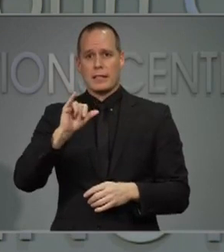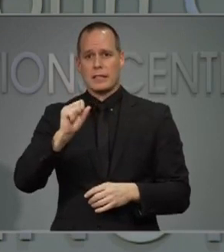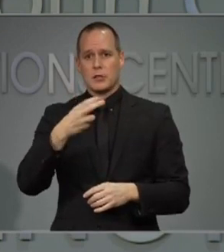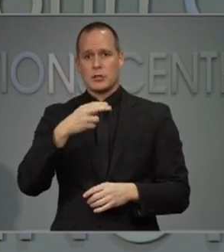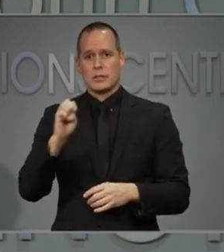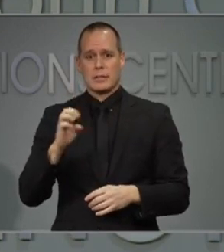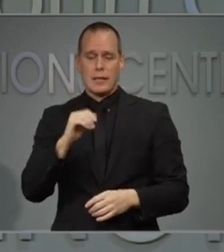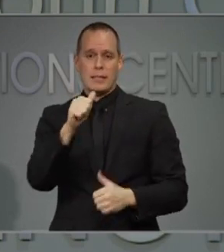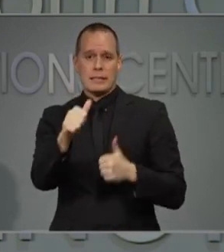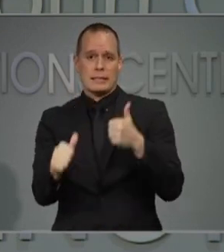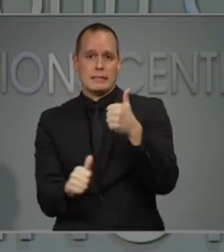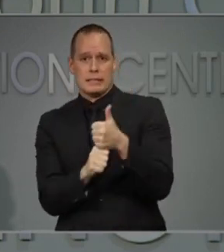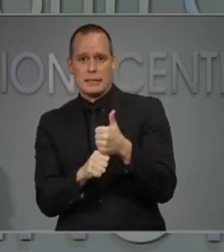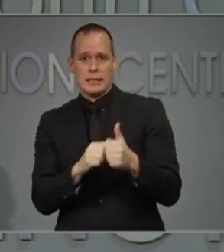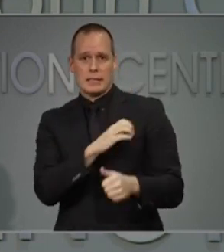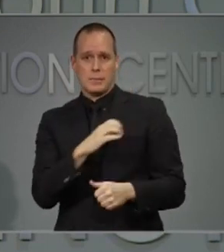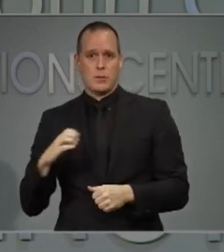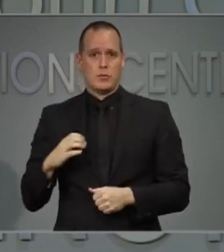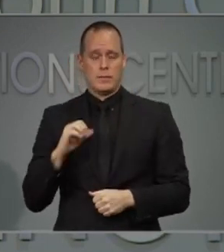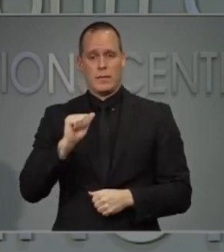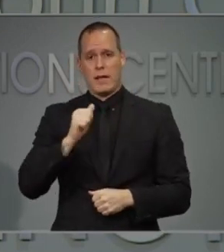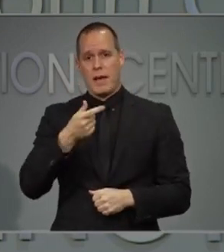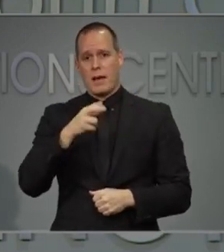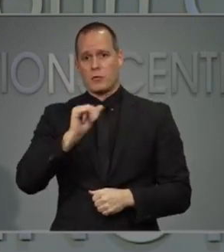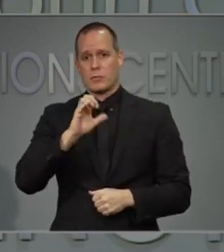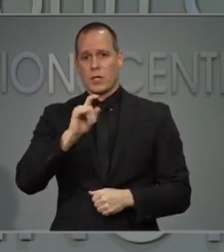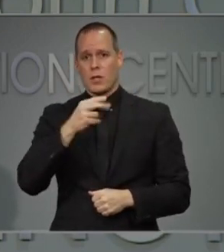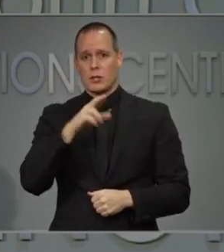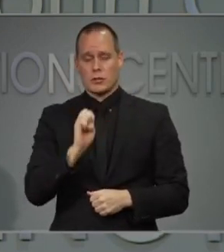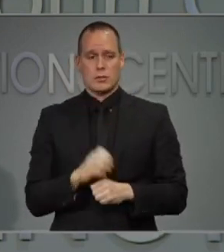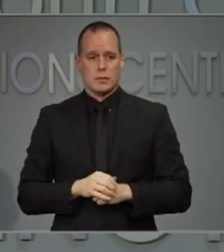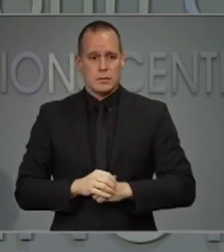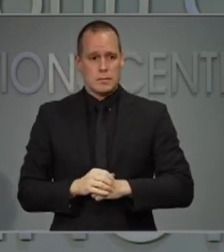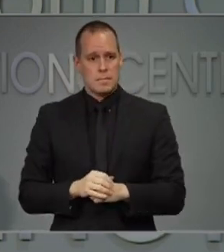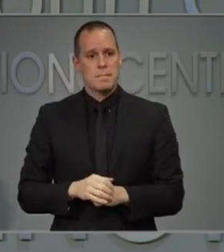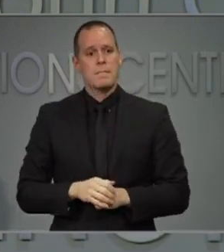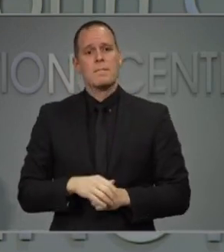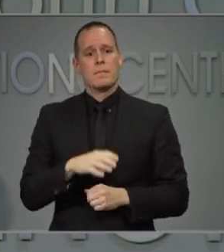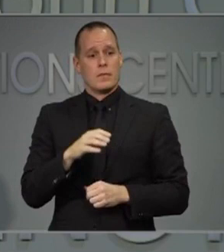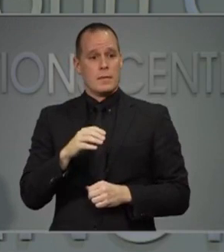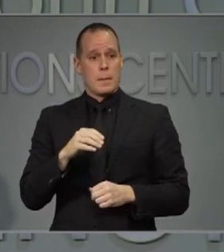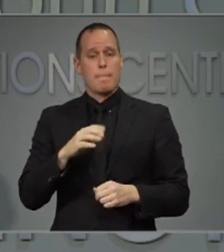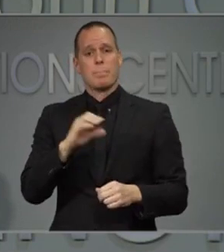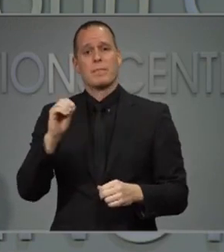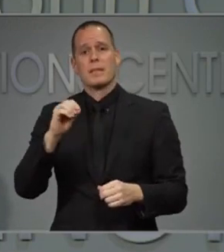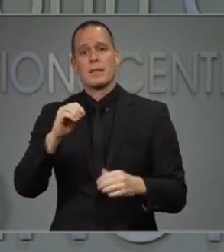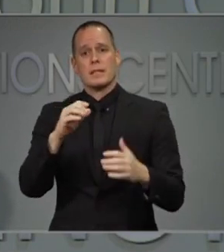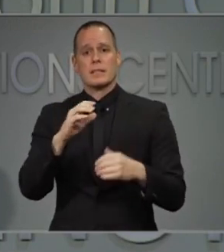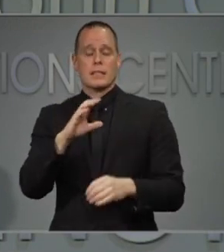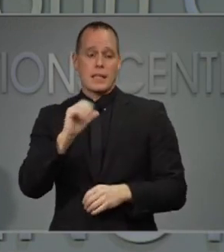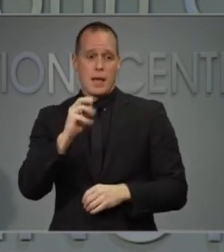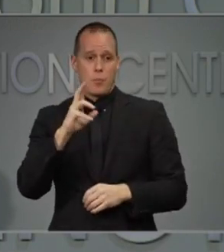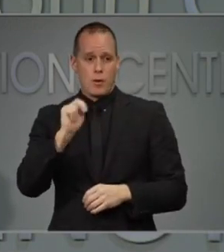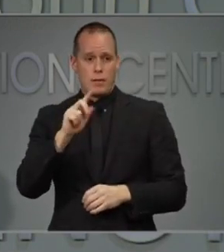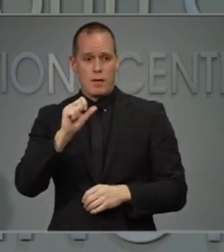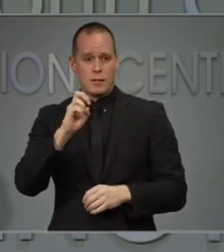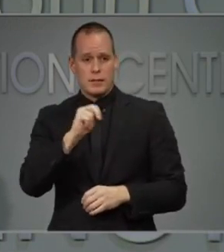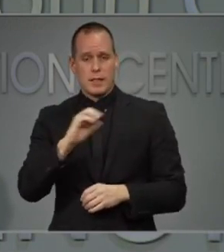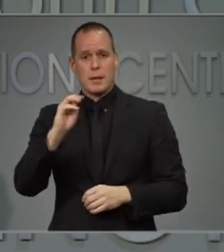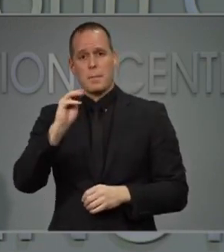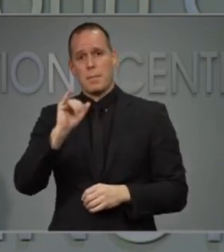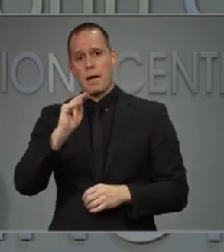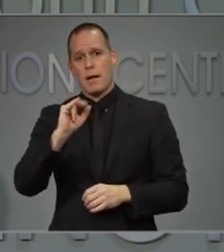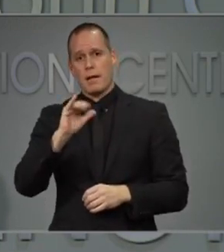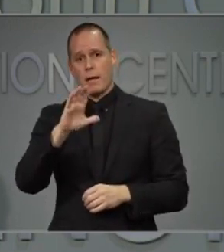Agriculture, Joe Reardon. Monica McGee and Cameron Larson are our sign language interpreters.